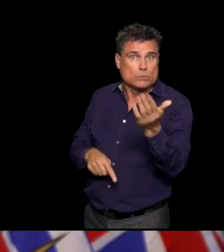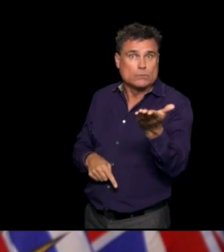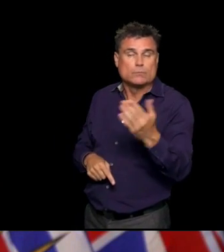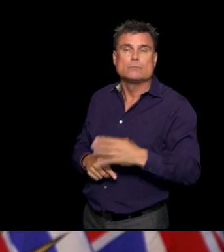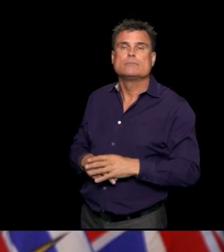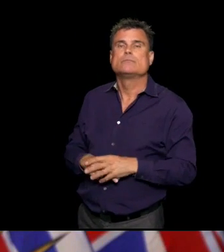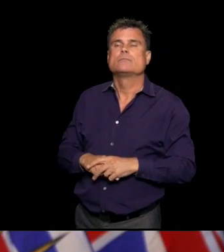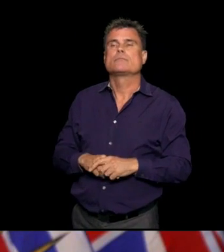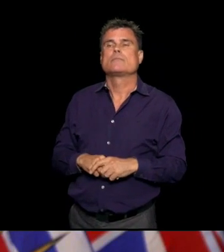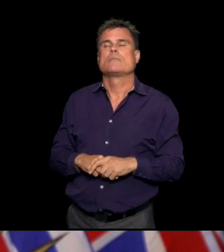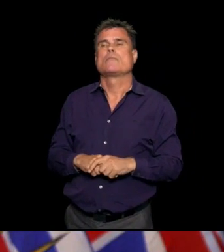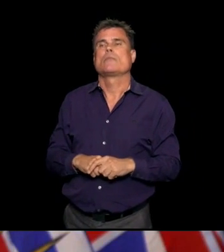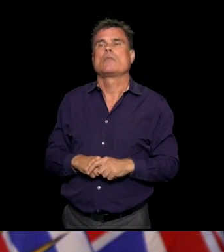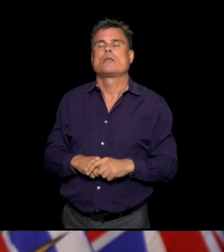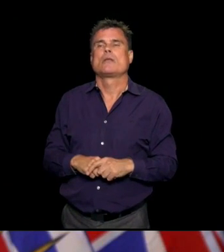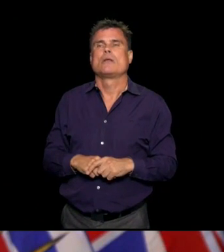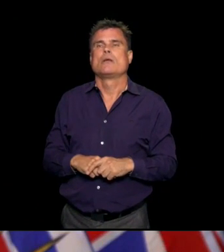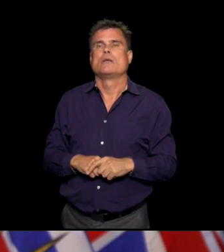a follow-up, Mary?